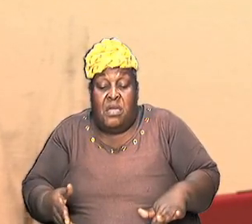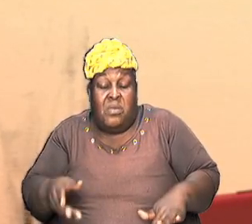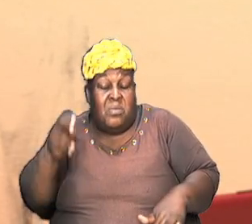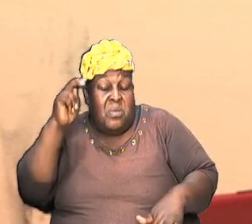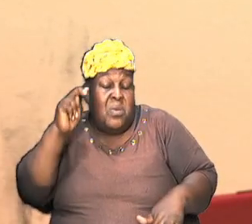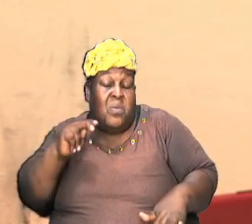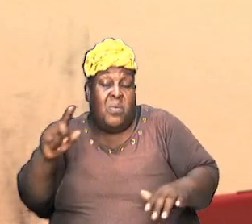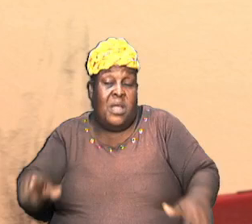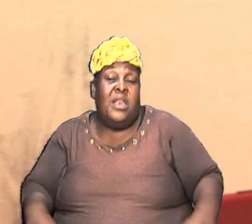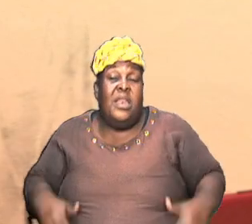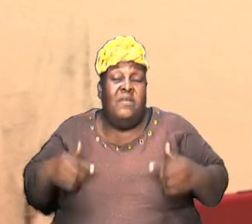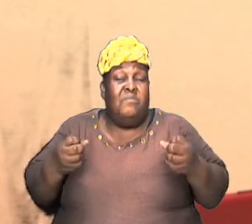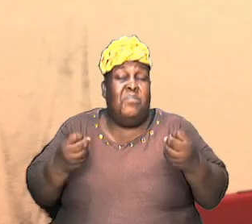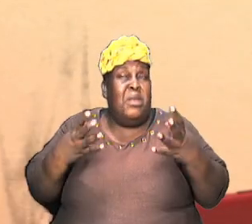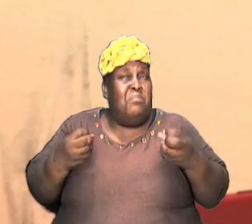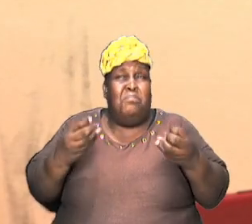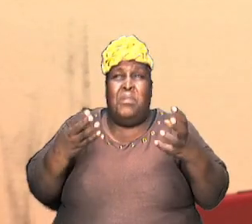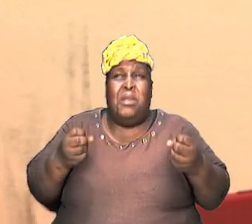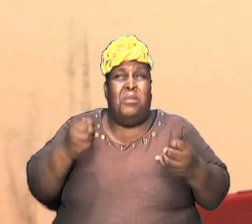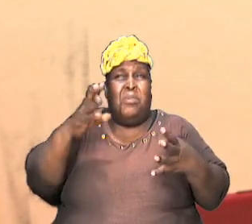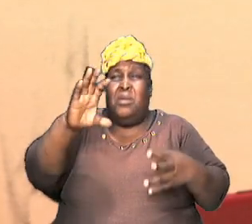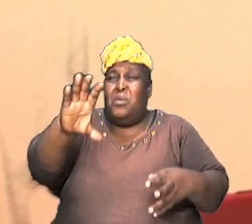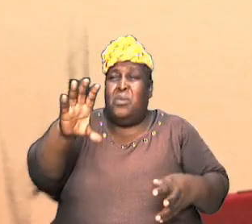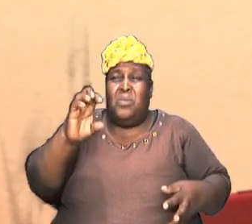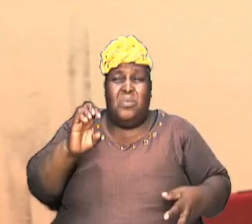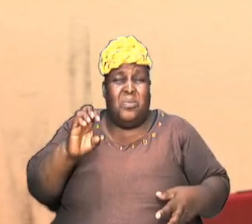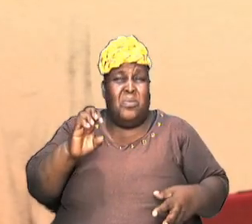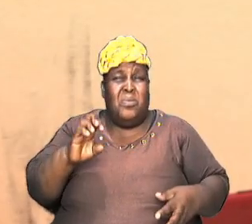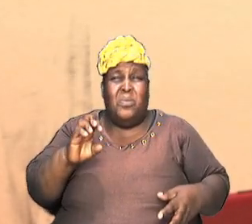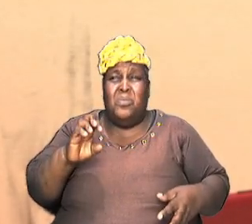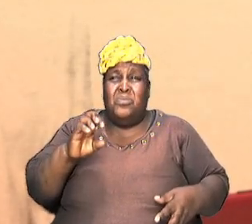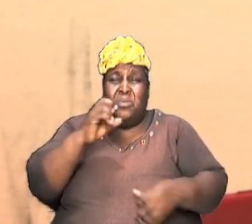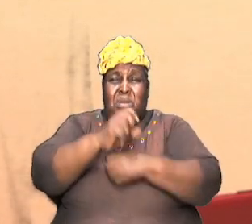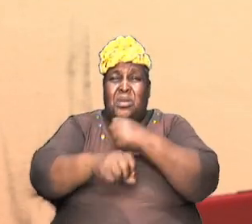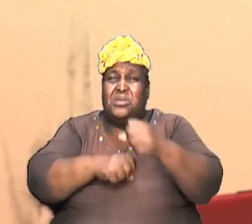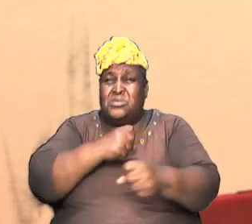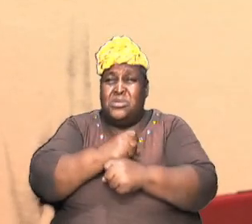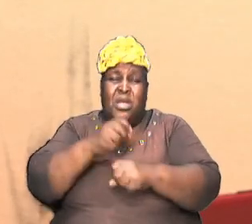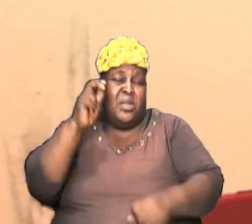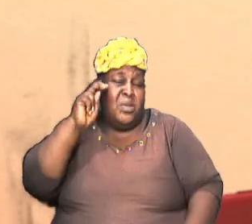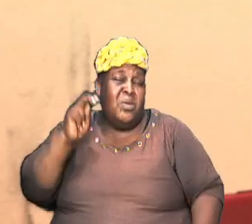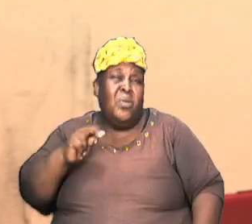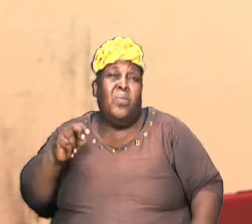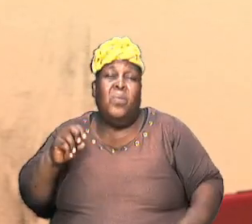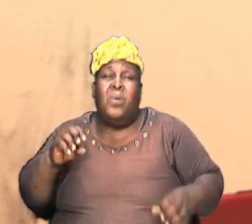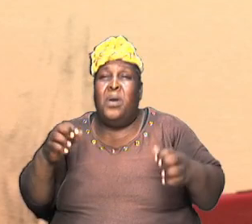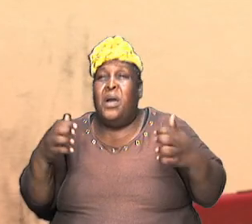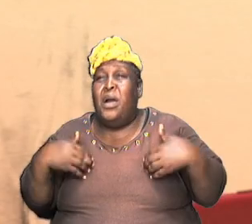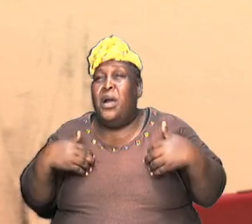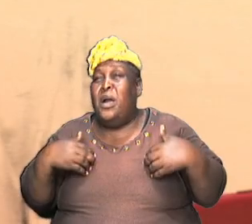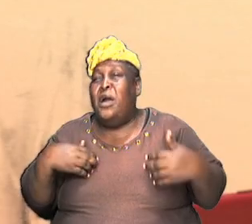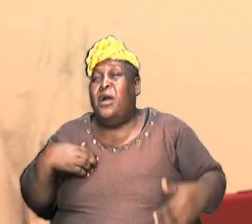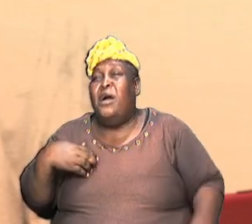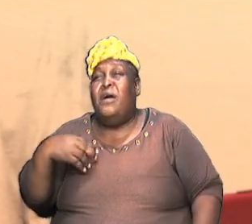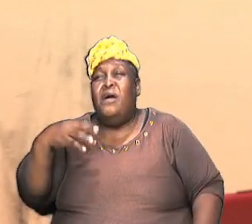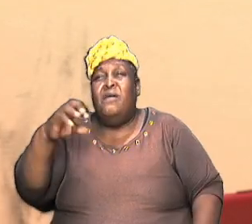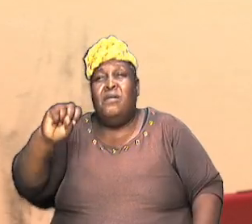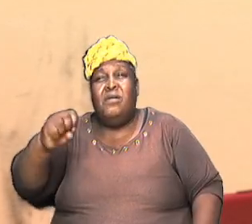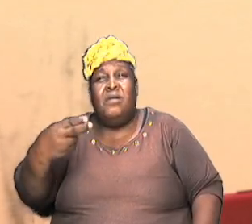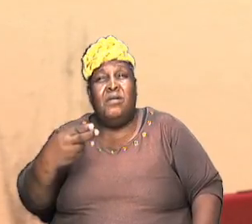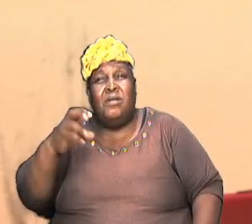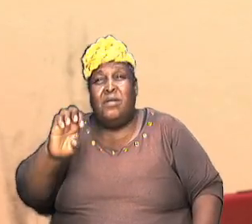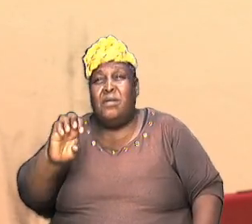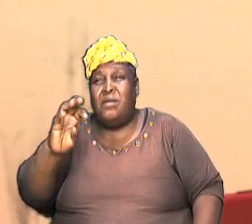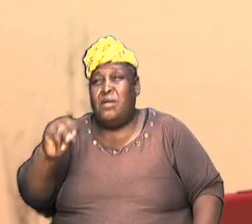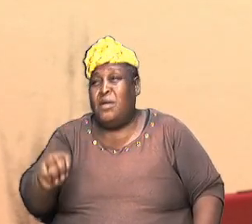and Noah had Shem and Ham and Japheth and then Shem had a couple of